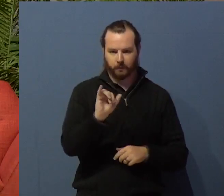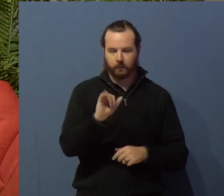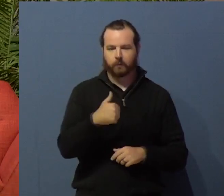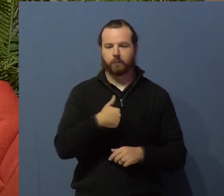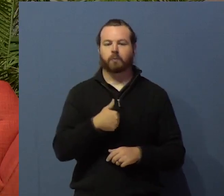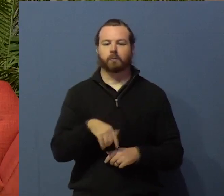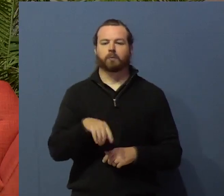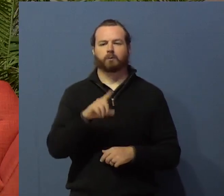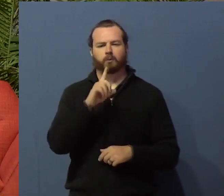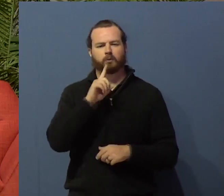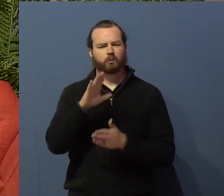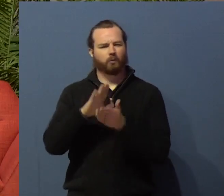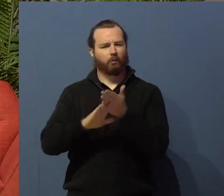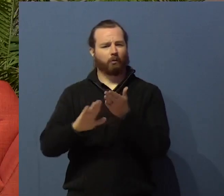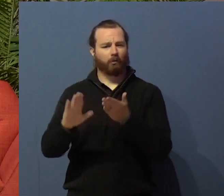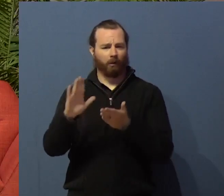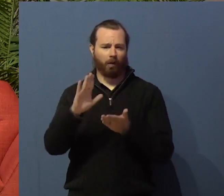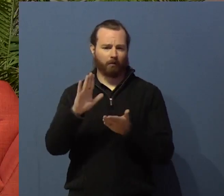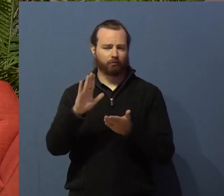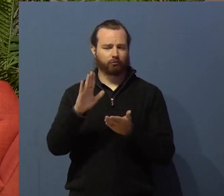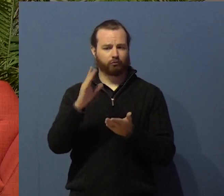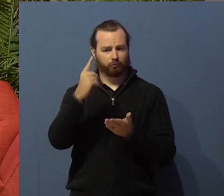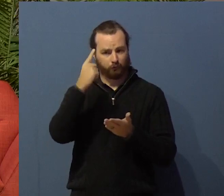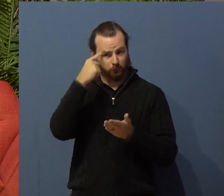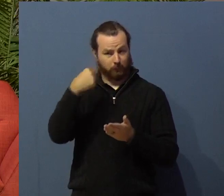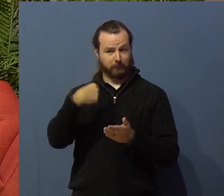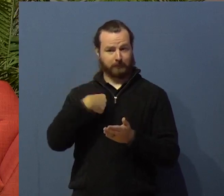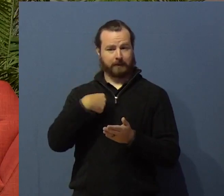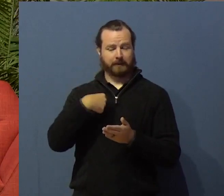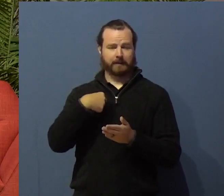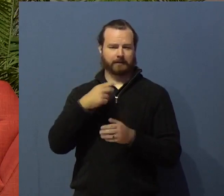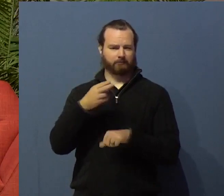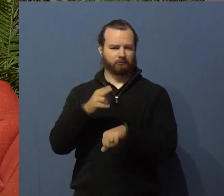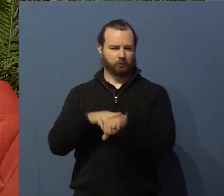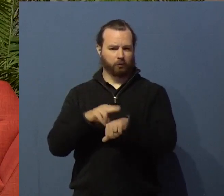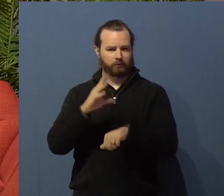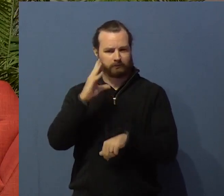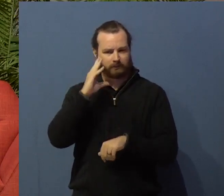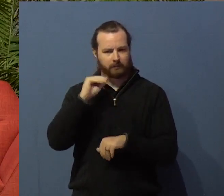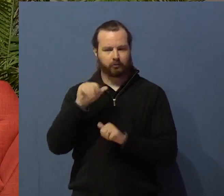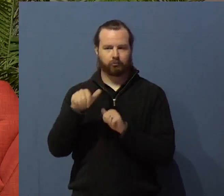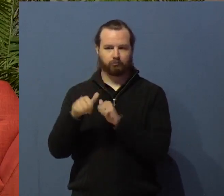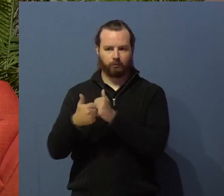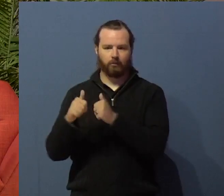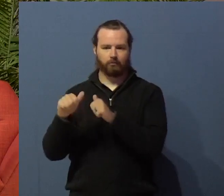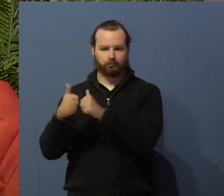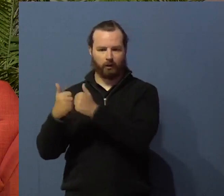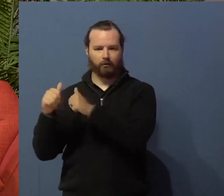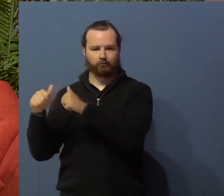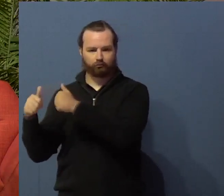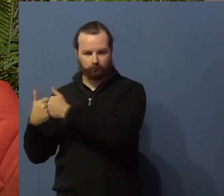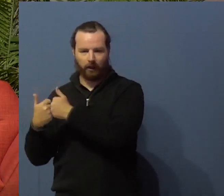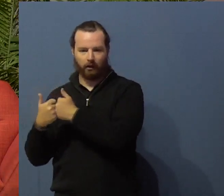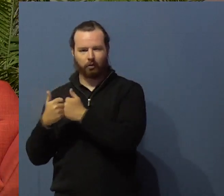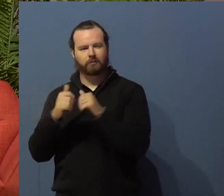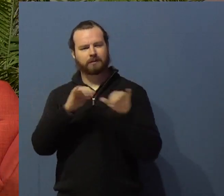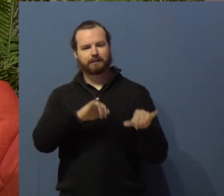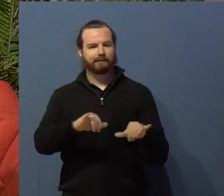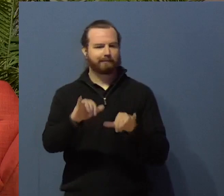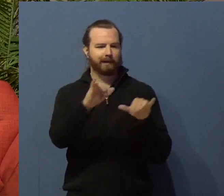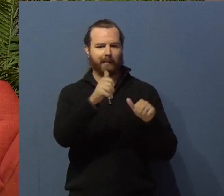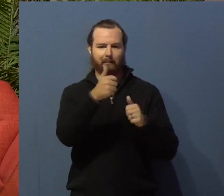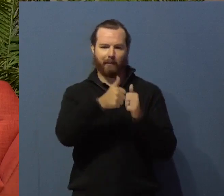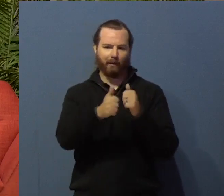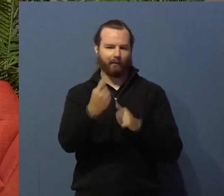is for anybody who is, who is in college. And there are things to think about,